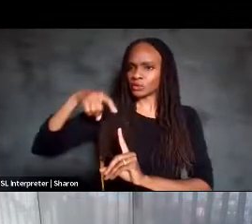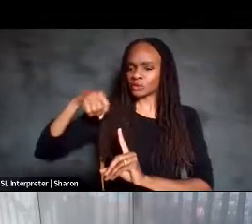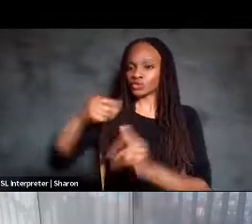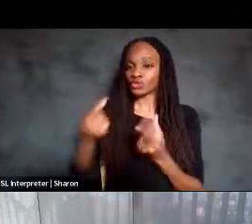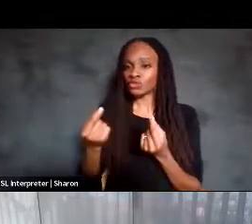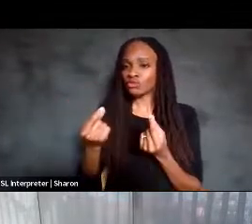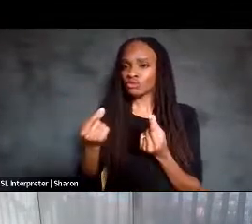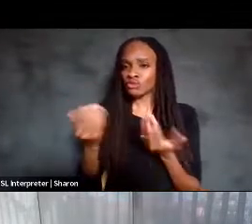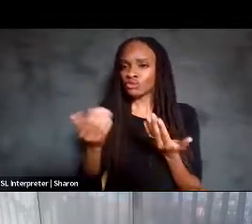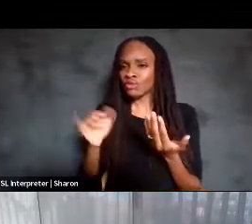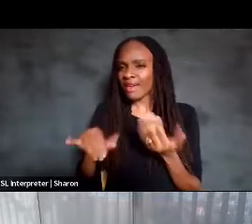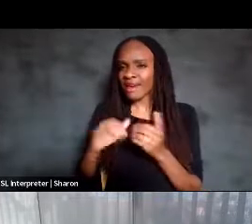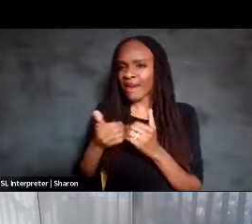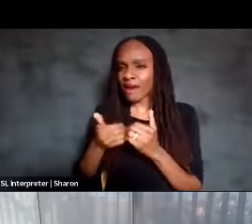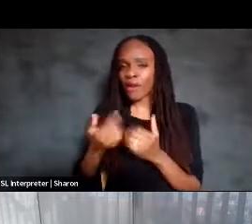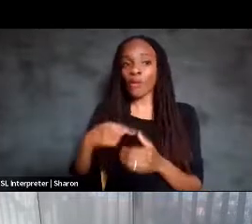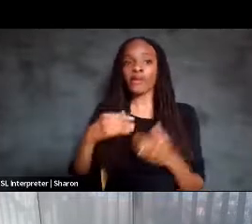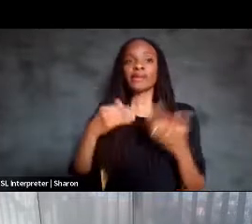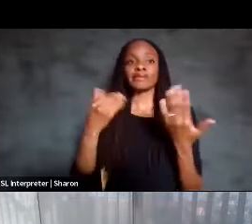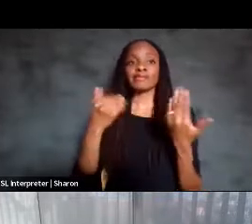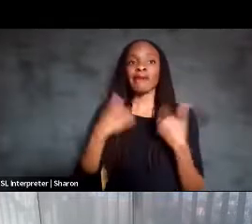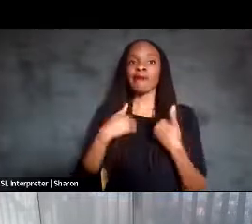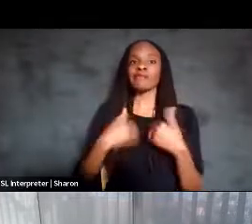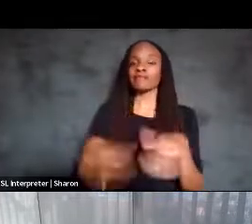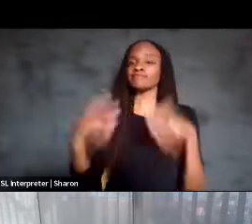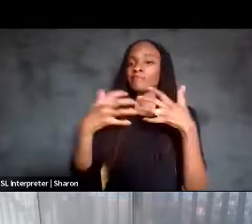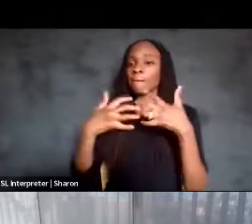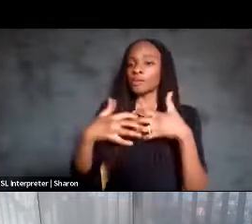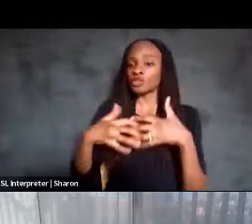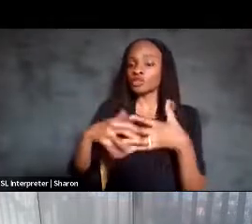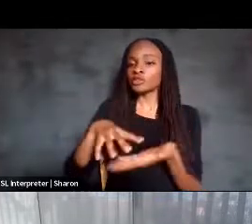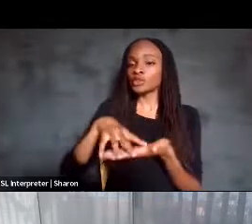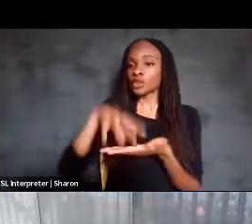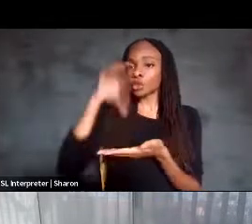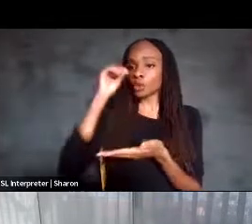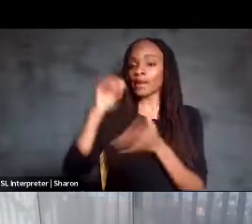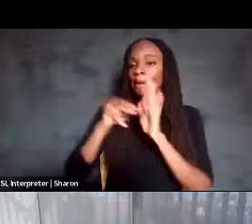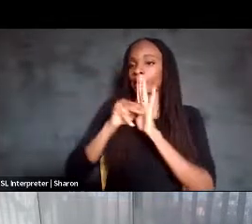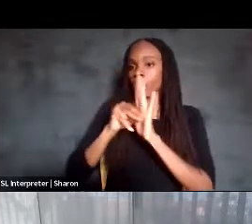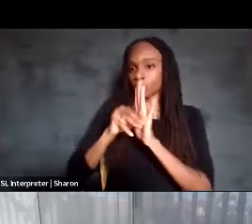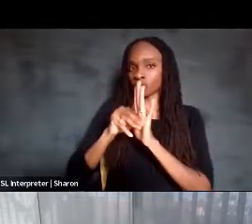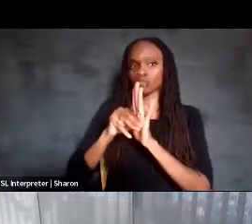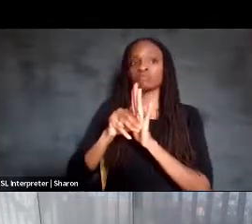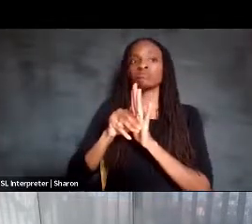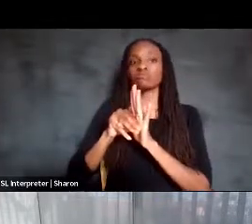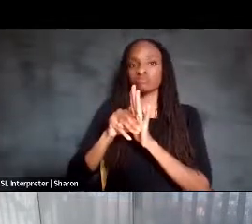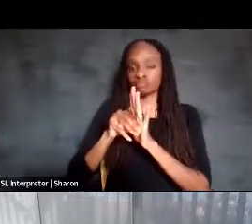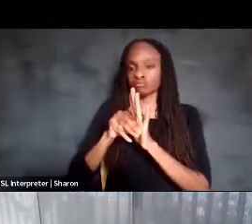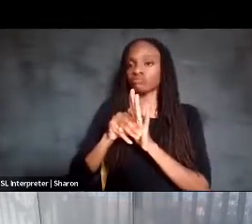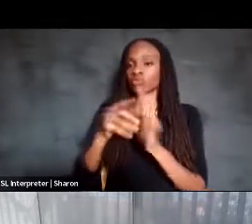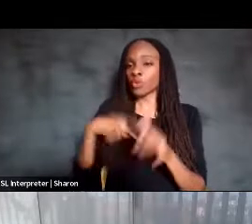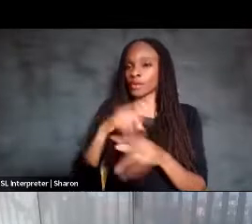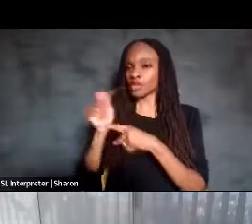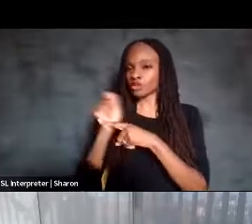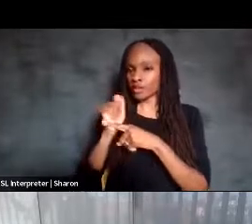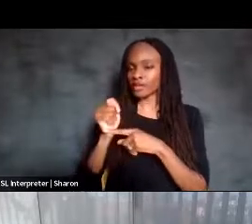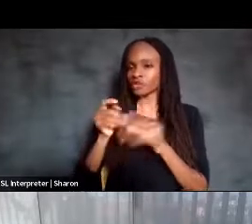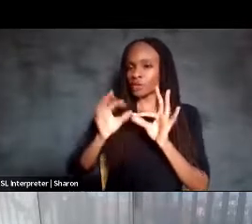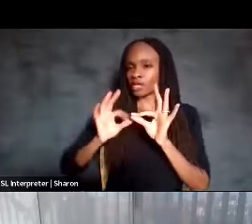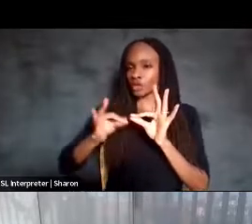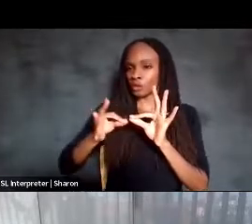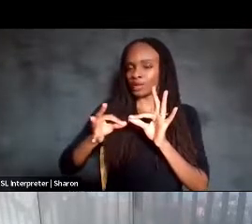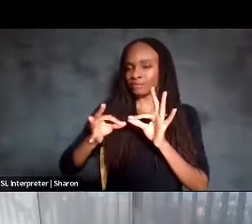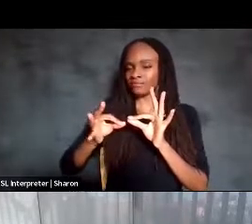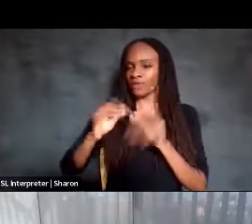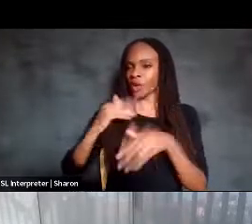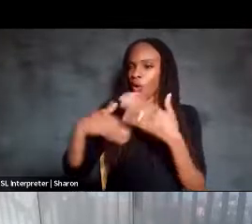what we did is we trained what's called machine learning models to interpret these, all of the signals that